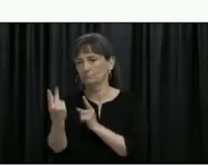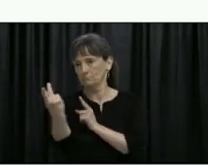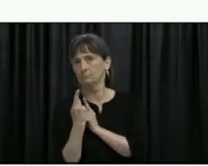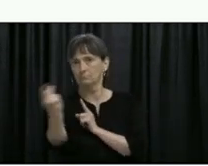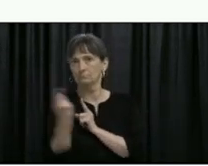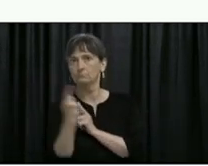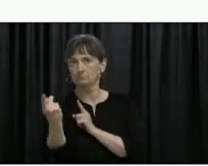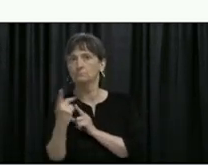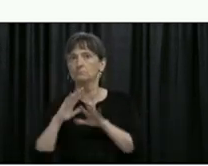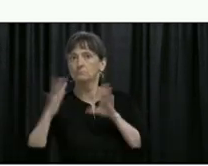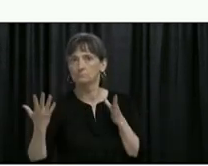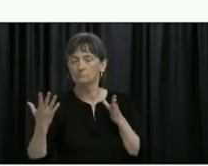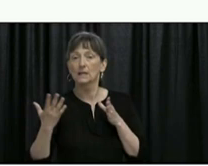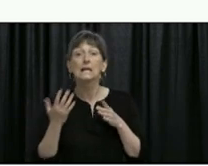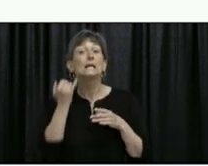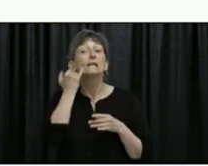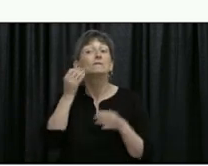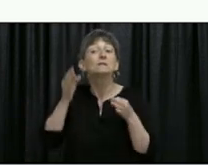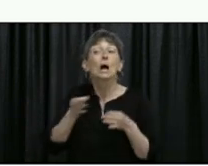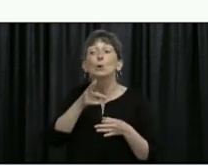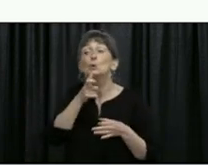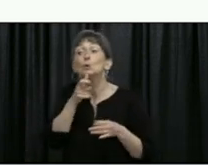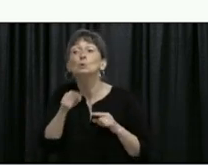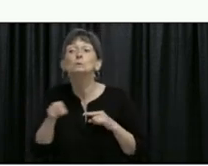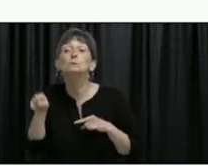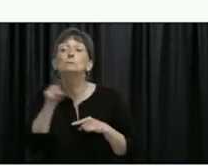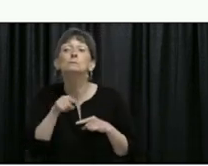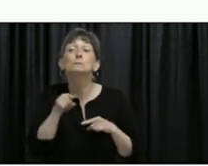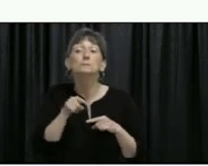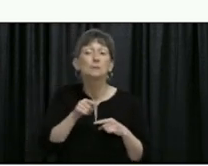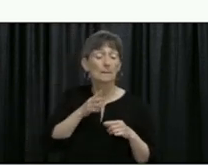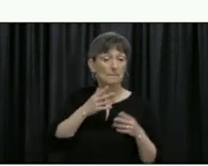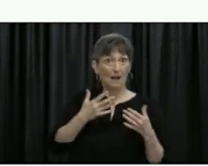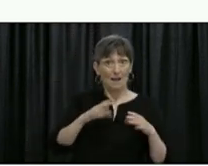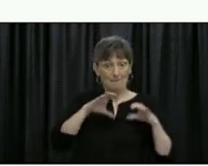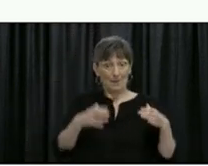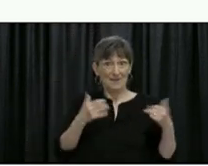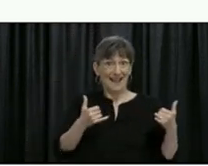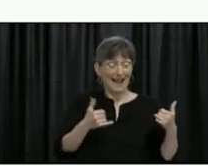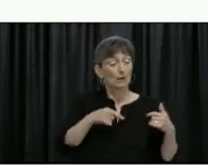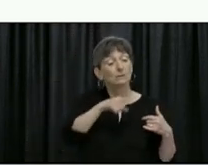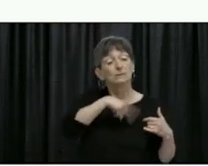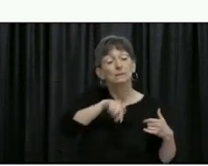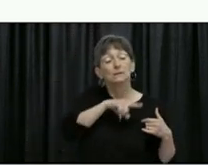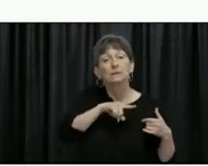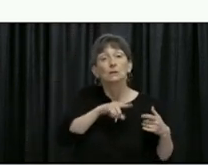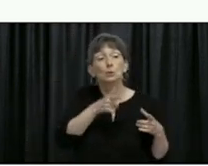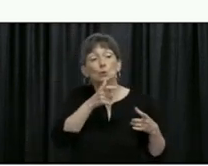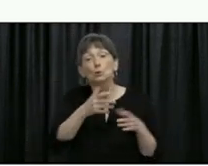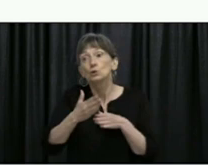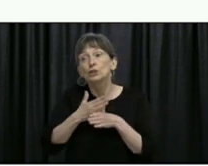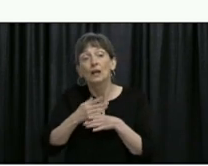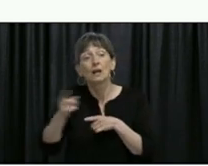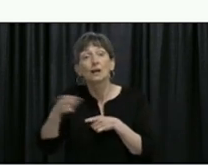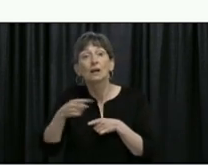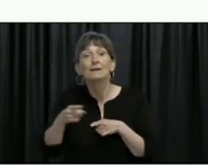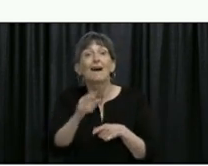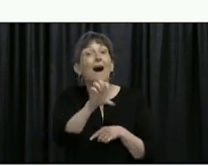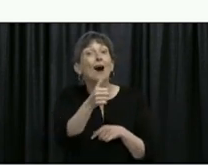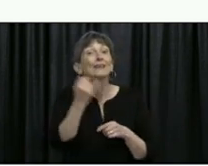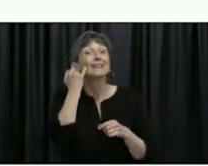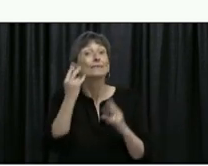discussion with other members of your existing bubble to decide how and to whom your bubble should be extended.